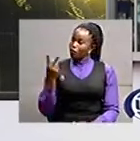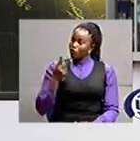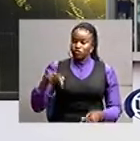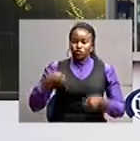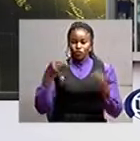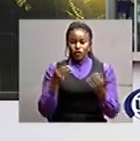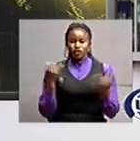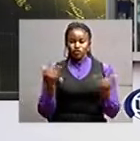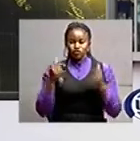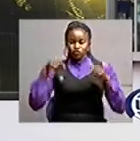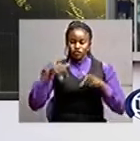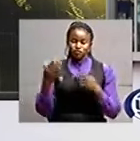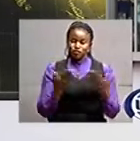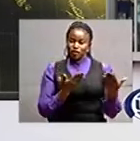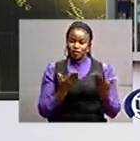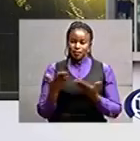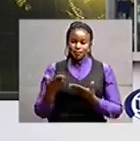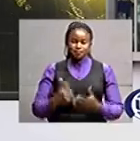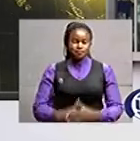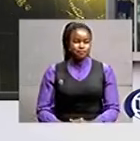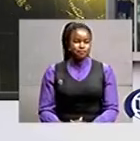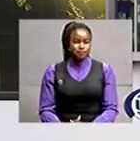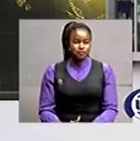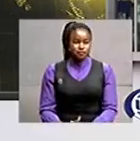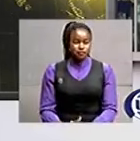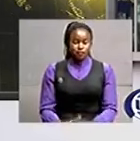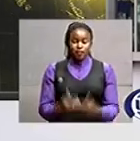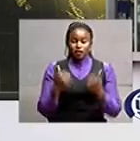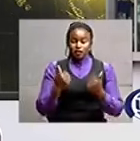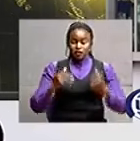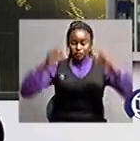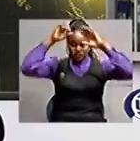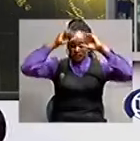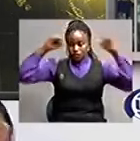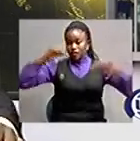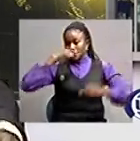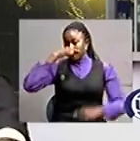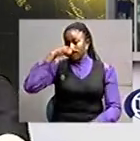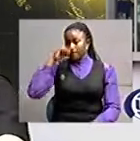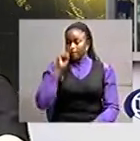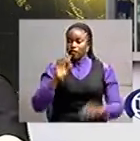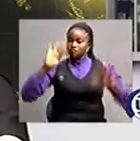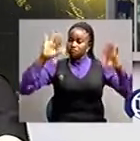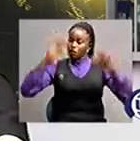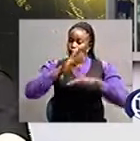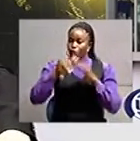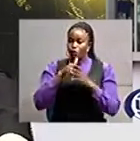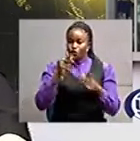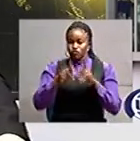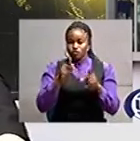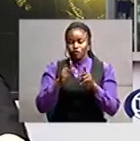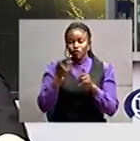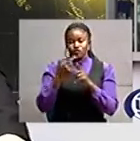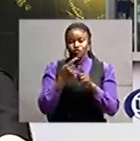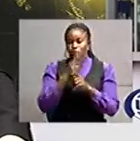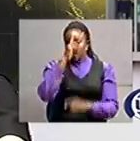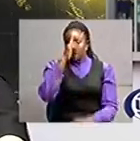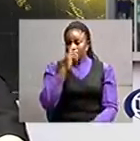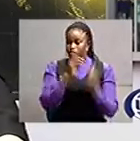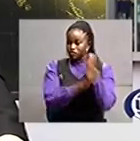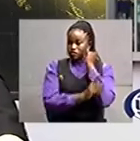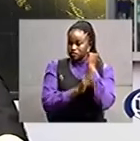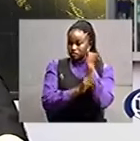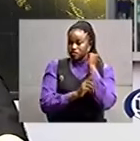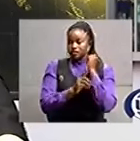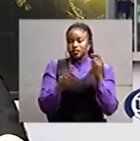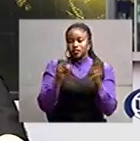kijanangoma present your record time 70 has commended the people of cabarela district in particular